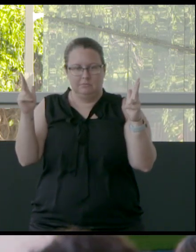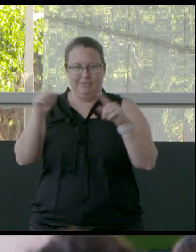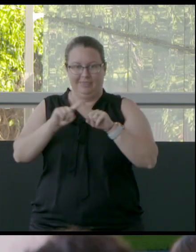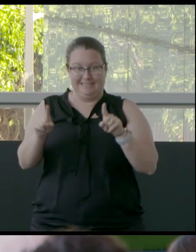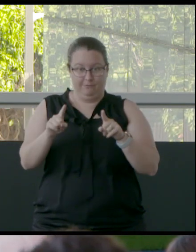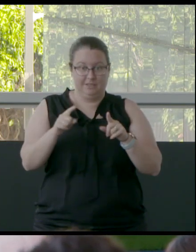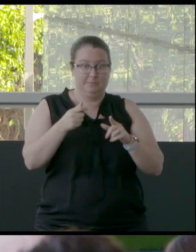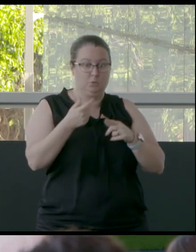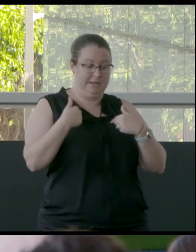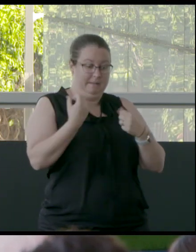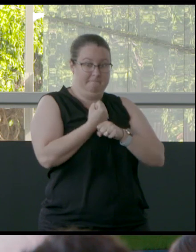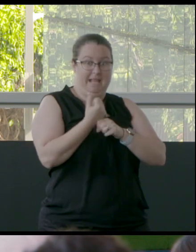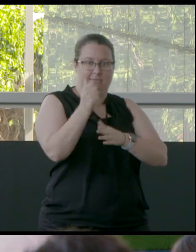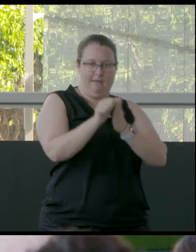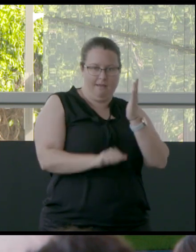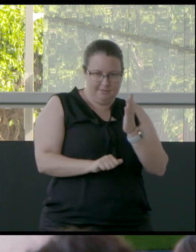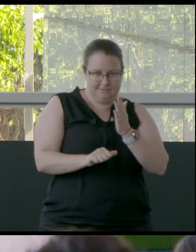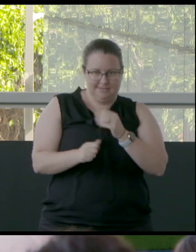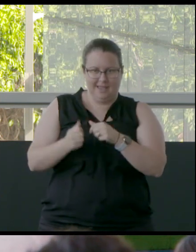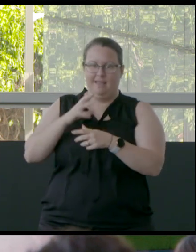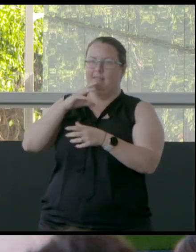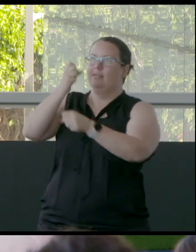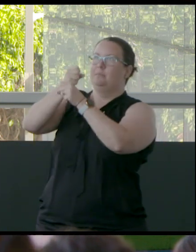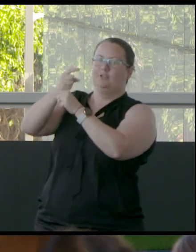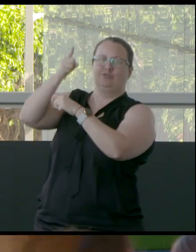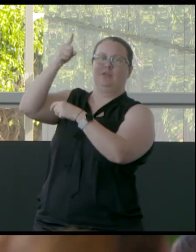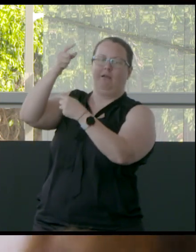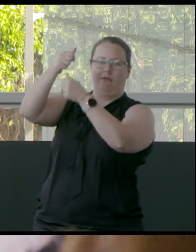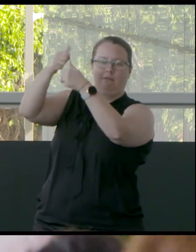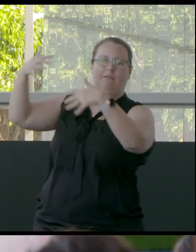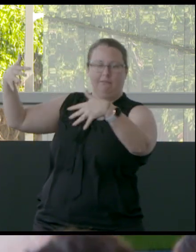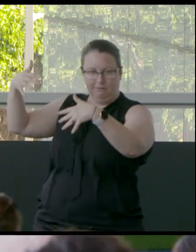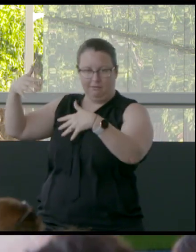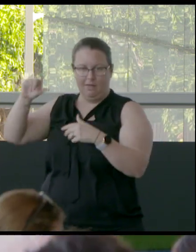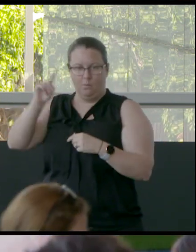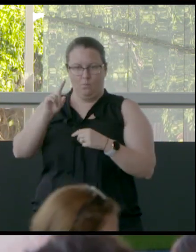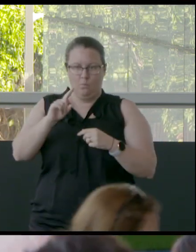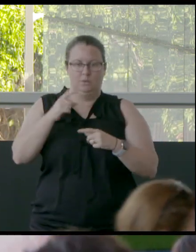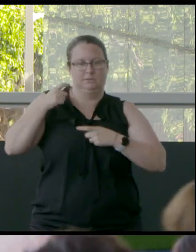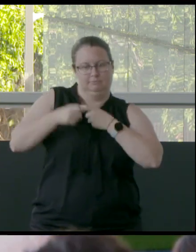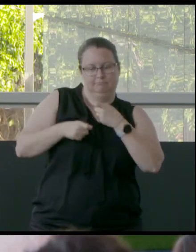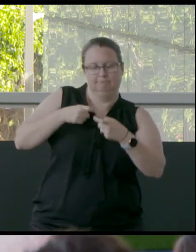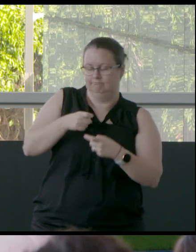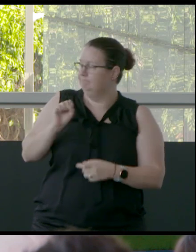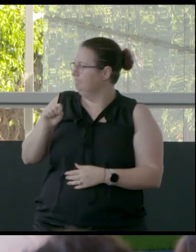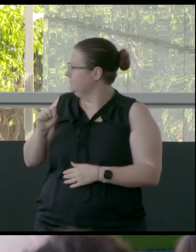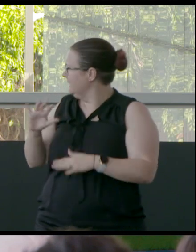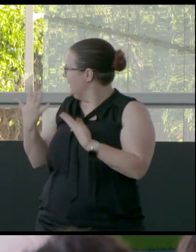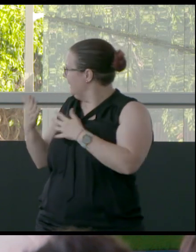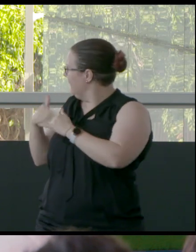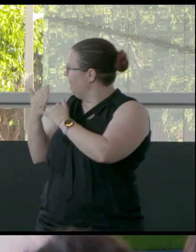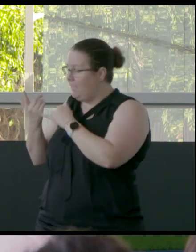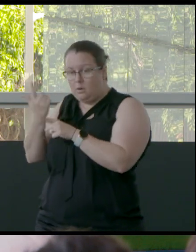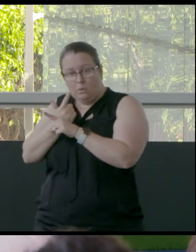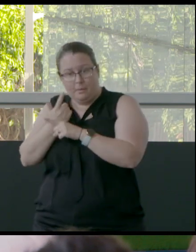art a patriarch might make and the one who believes in a more matriarchal society. Any final comments, Nicole,